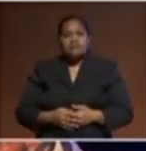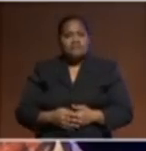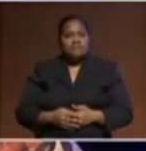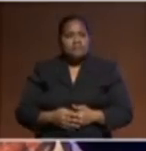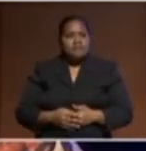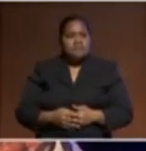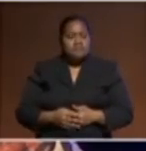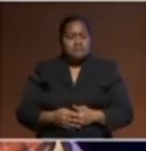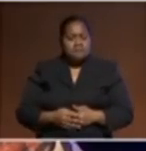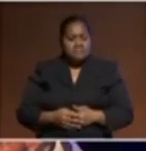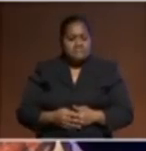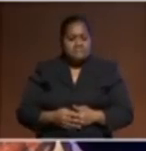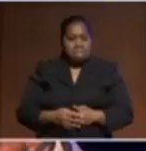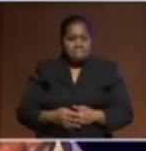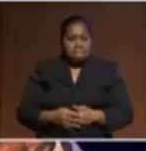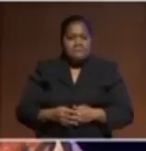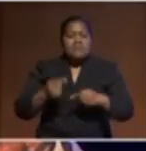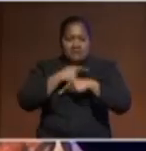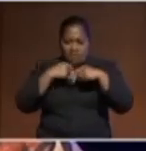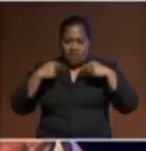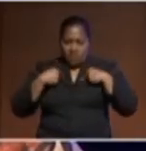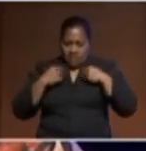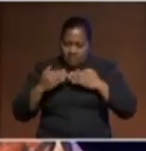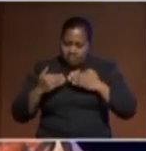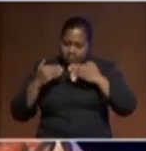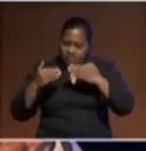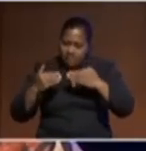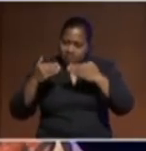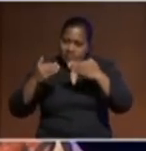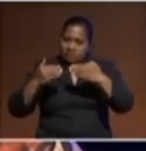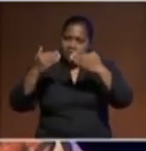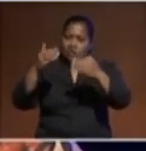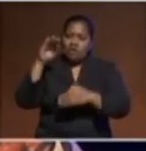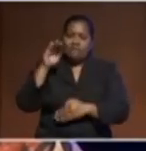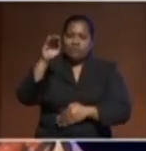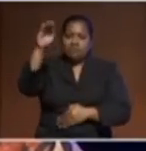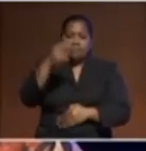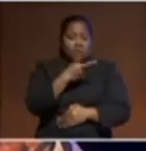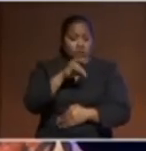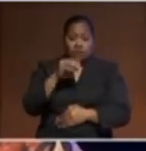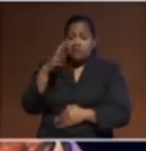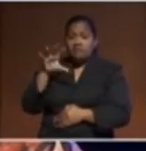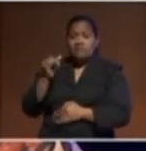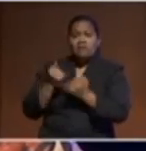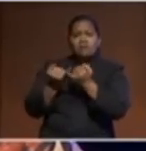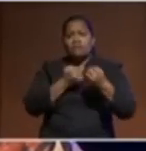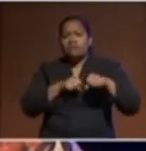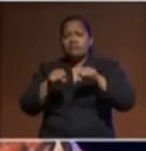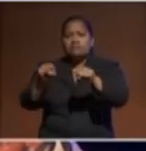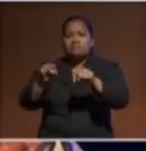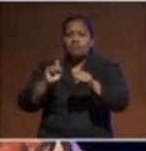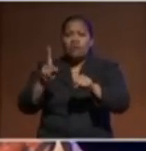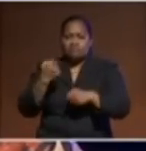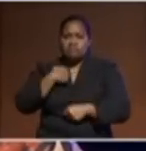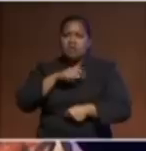as we voyage into the future. The 2050 strategy will guide us in our engagement with the